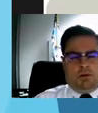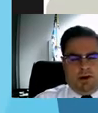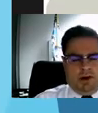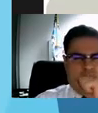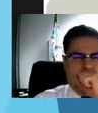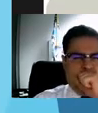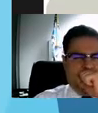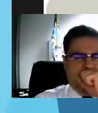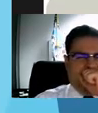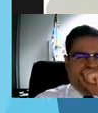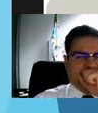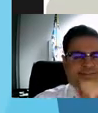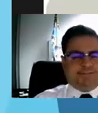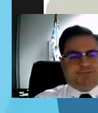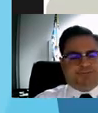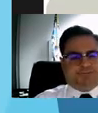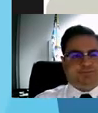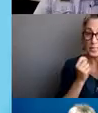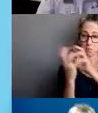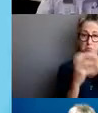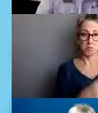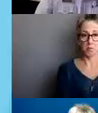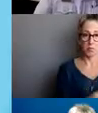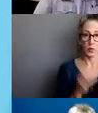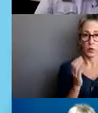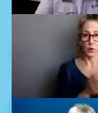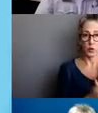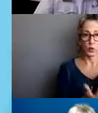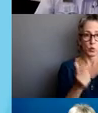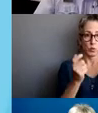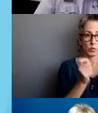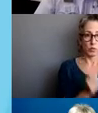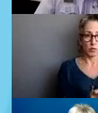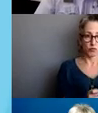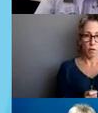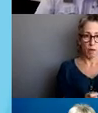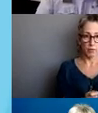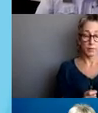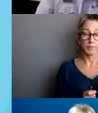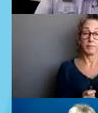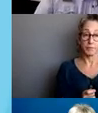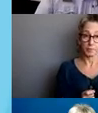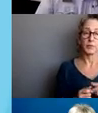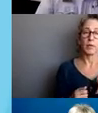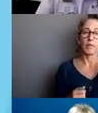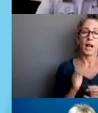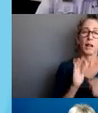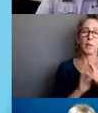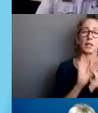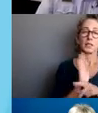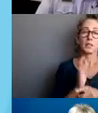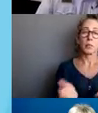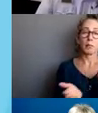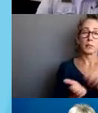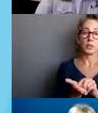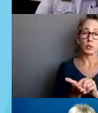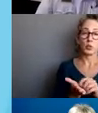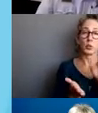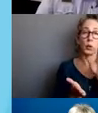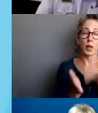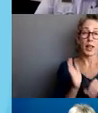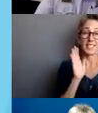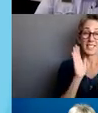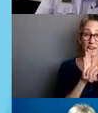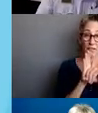public comment and to the monitoring team and the Attorney General. And when the final policies are published, we'll identify that in a document